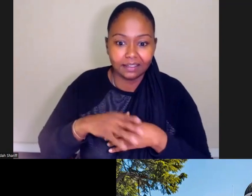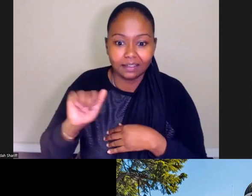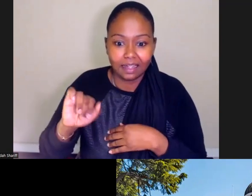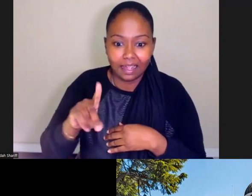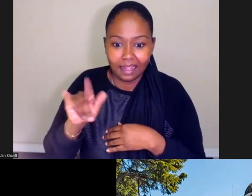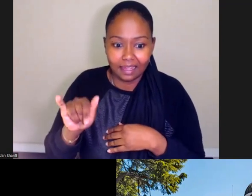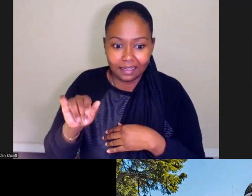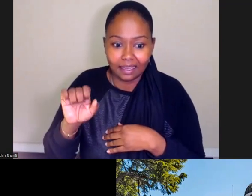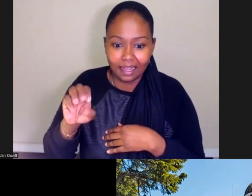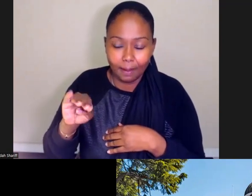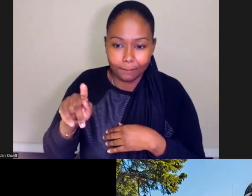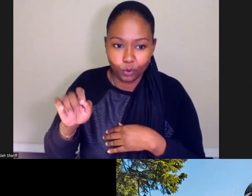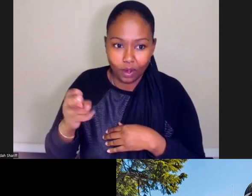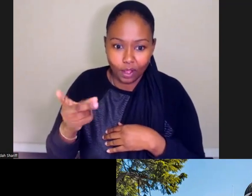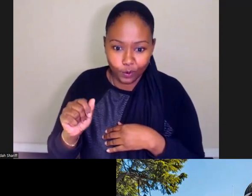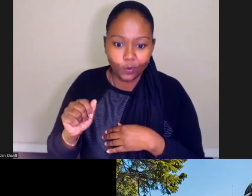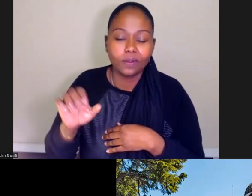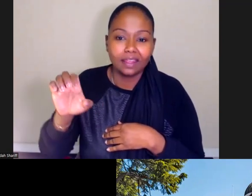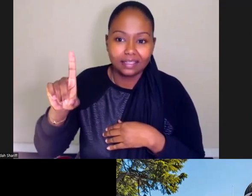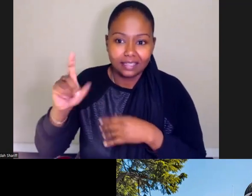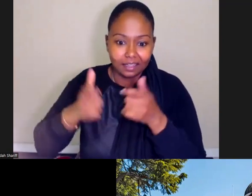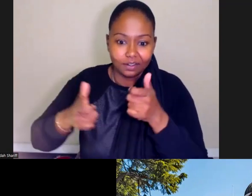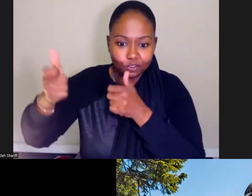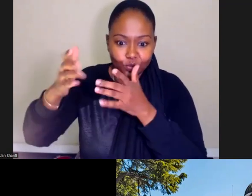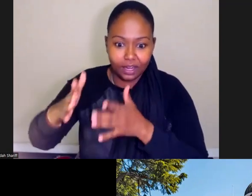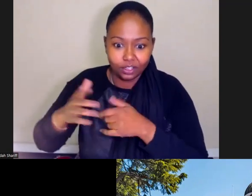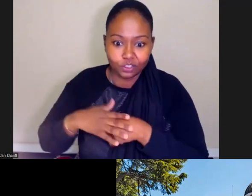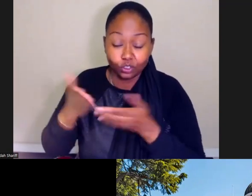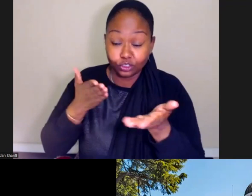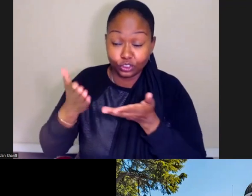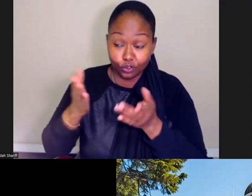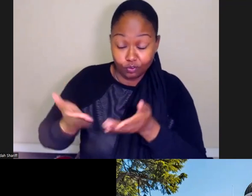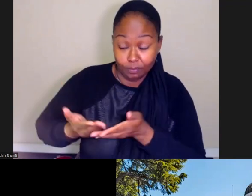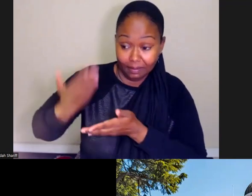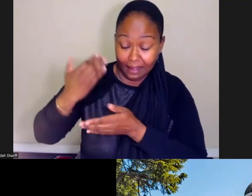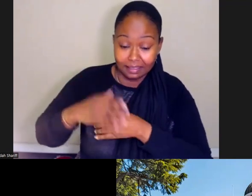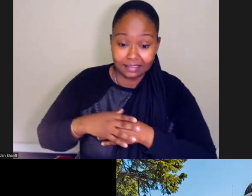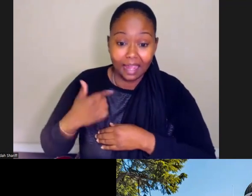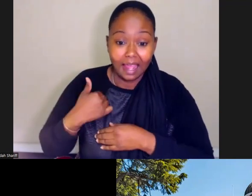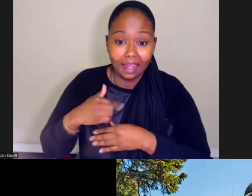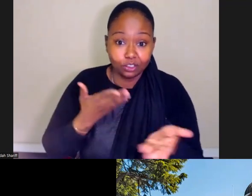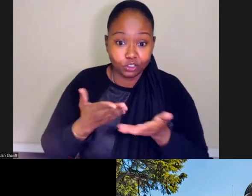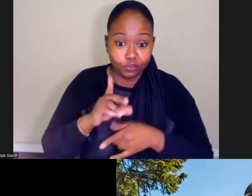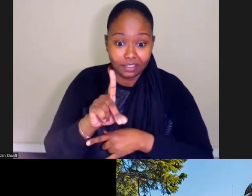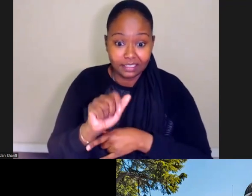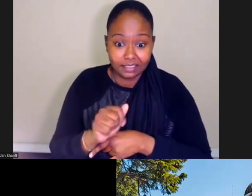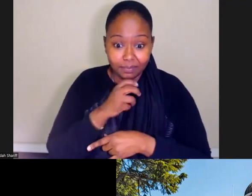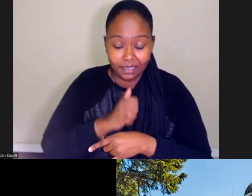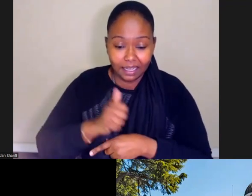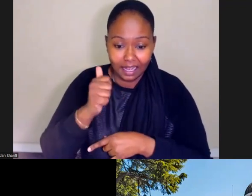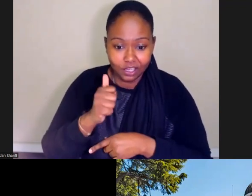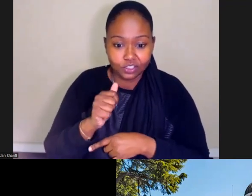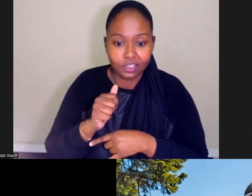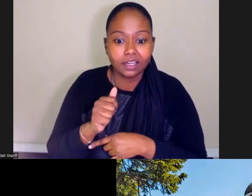Imparato, our executive director, who served on this committee. I was on the Disability and Aging Community Living